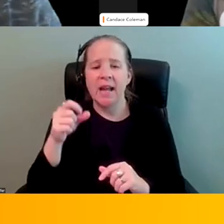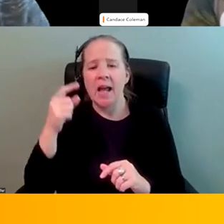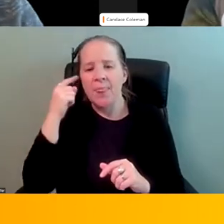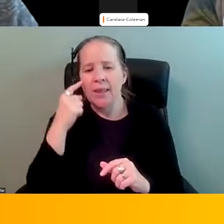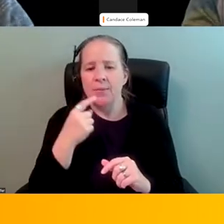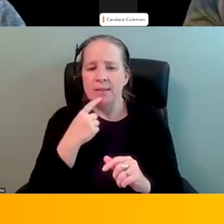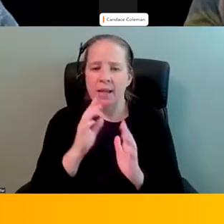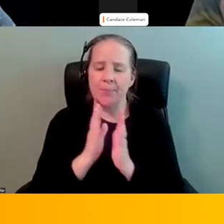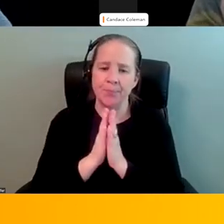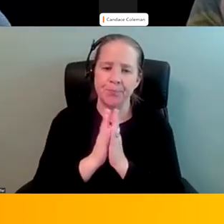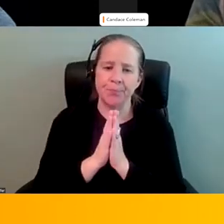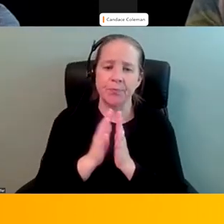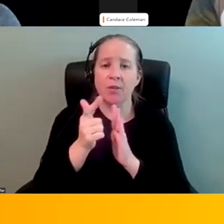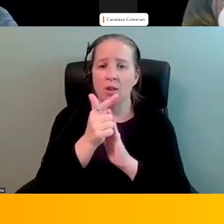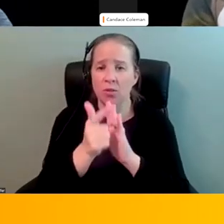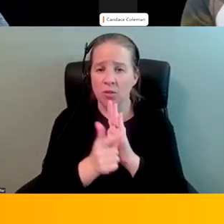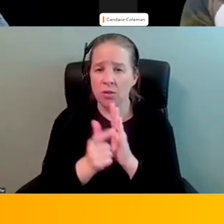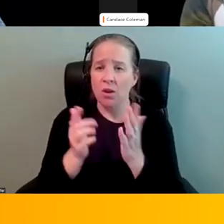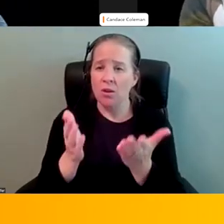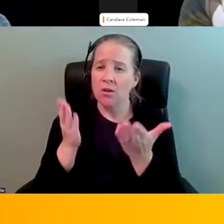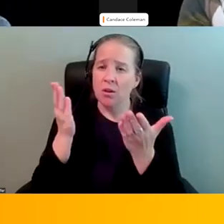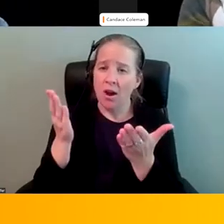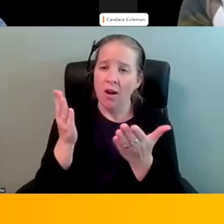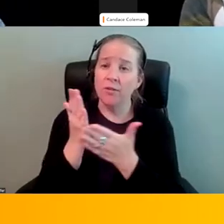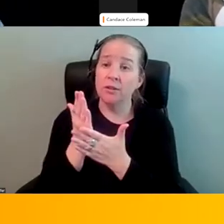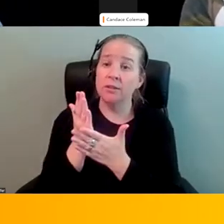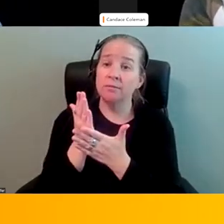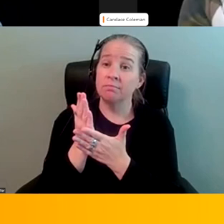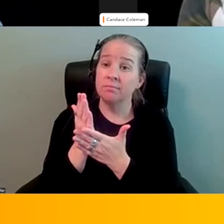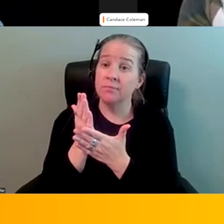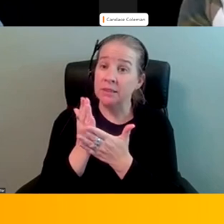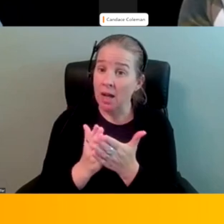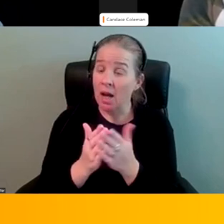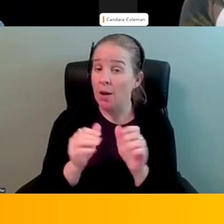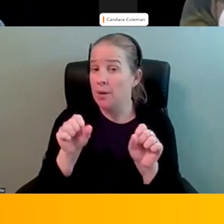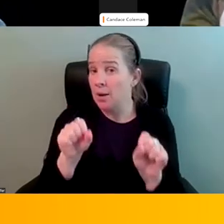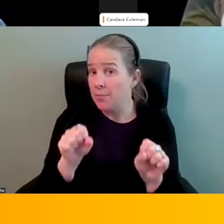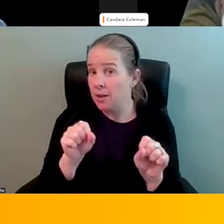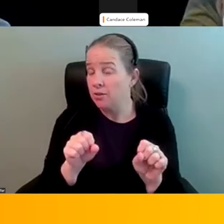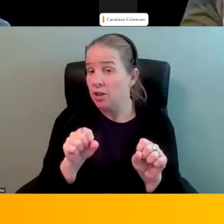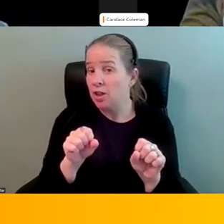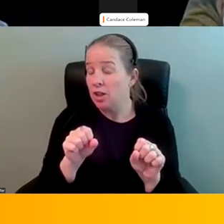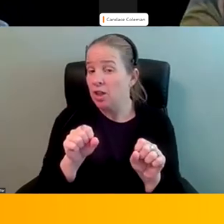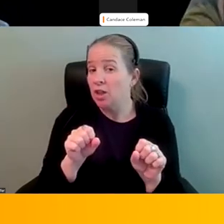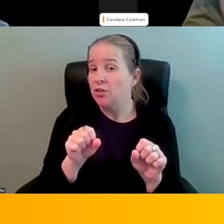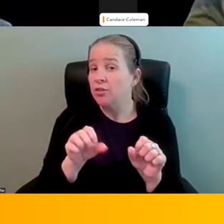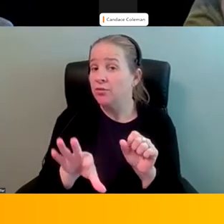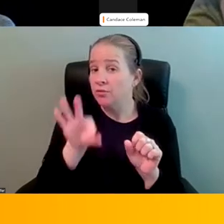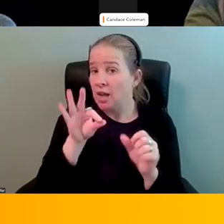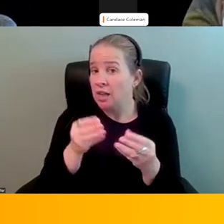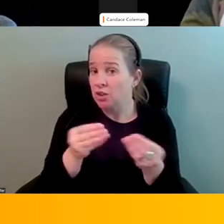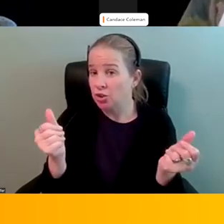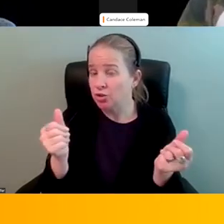say is you know i think the law does offer um some ability to find solutions but i think